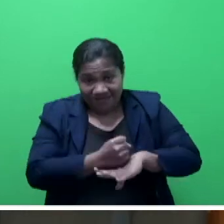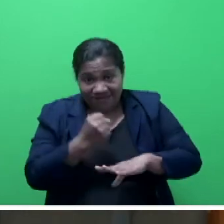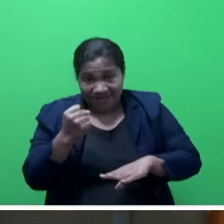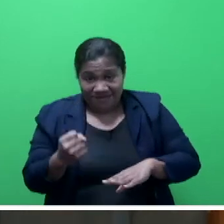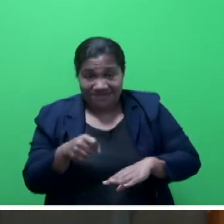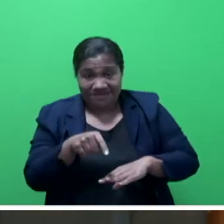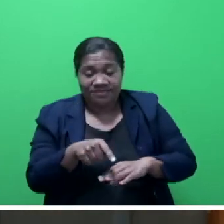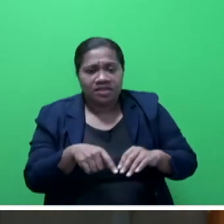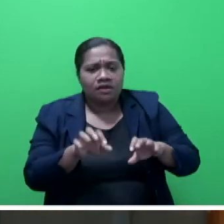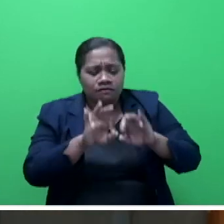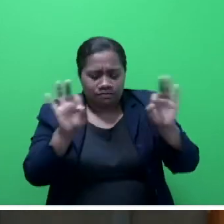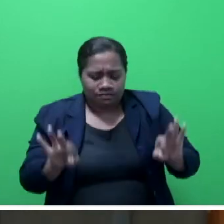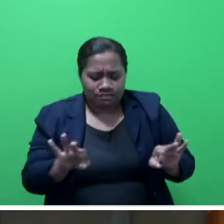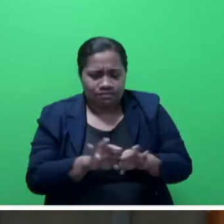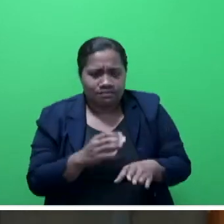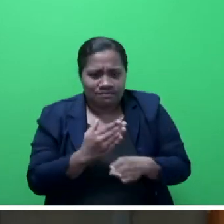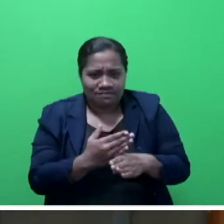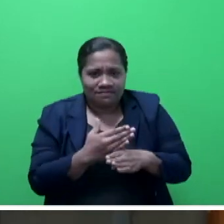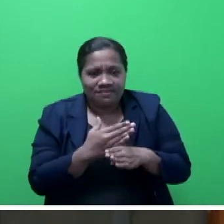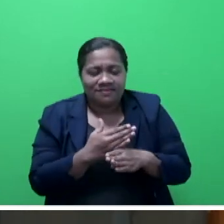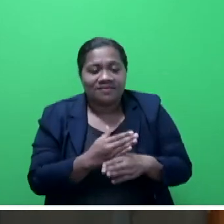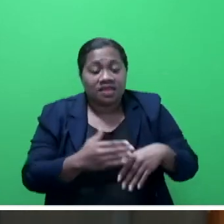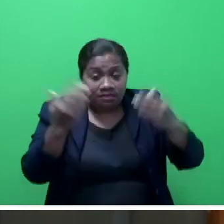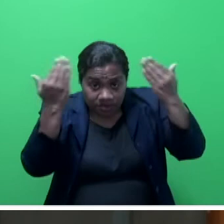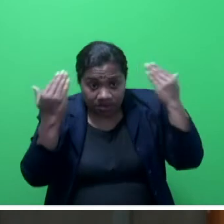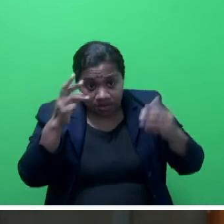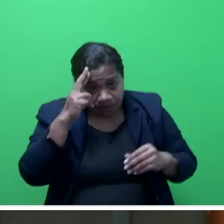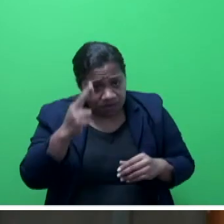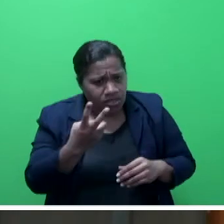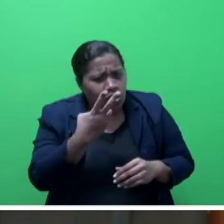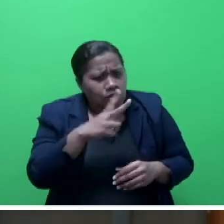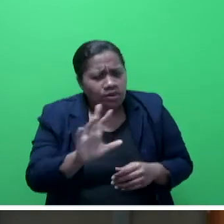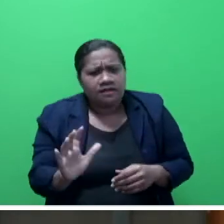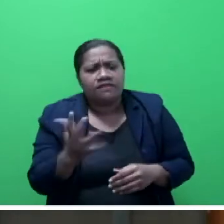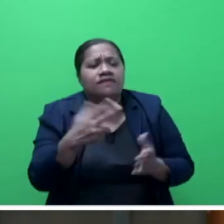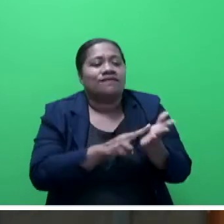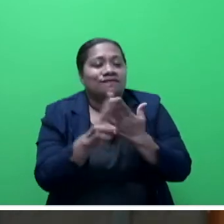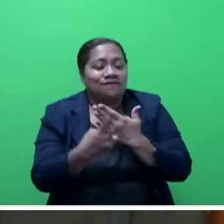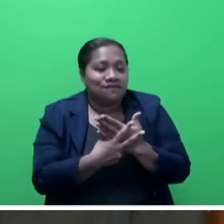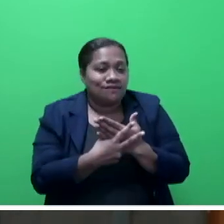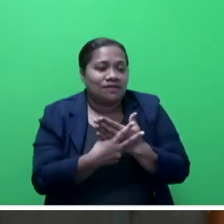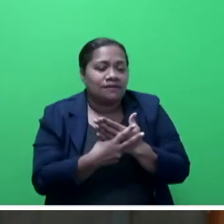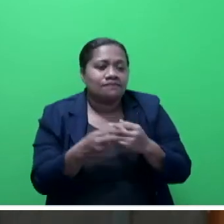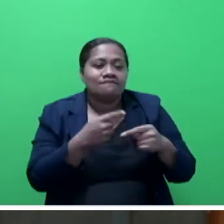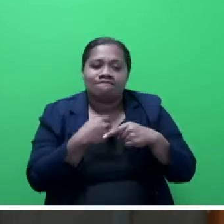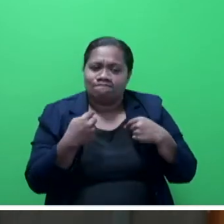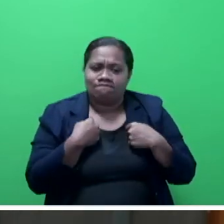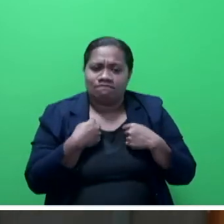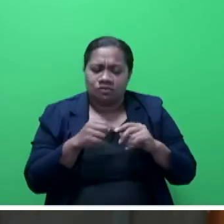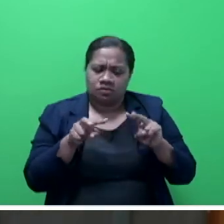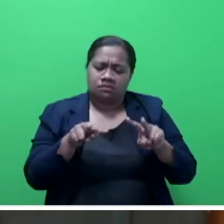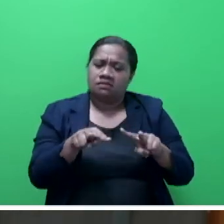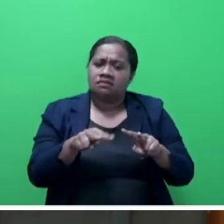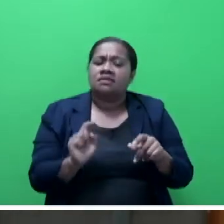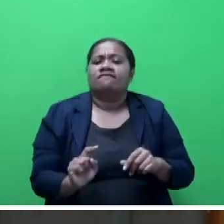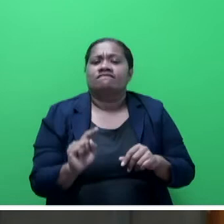Framework. Mr Speaker Say, on 25th November, we have witnessed the first lot